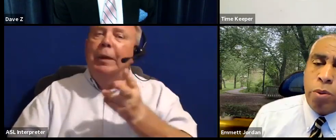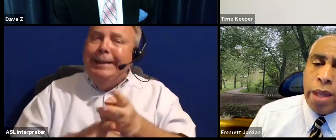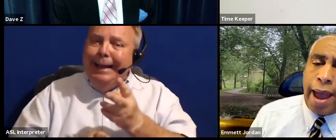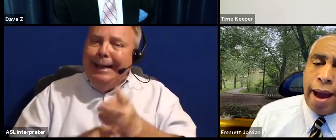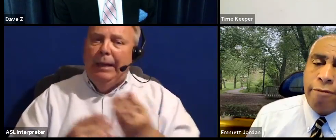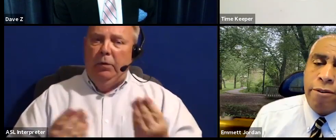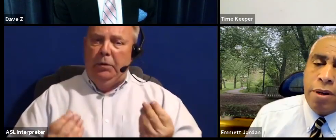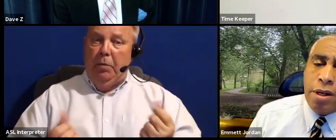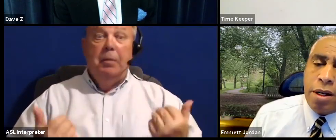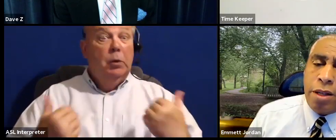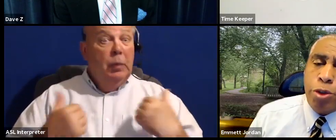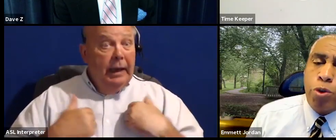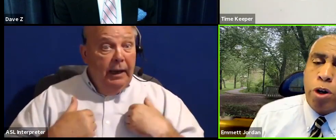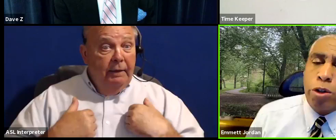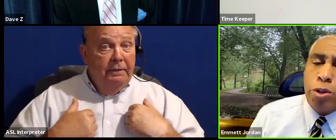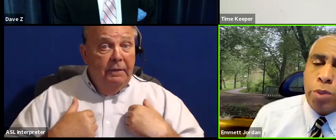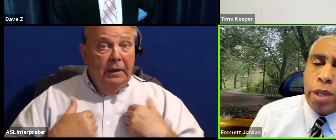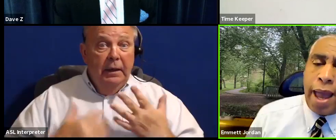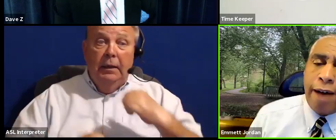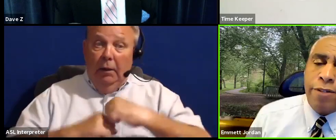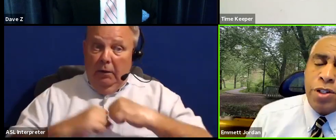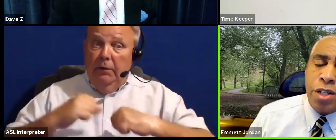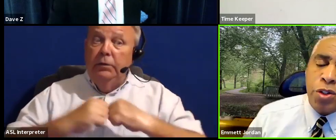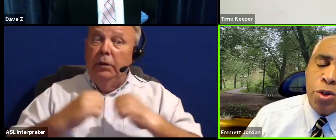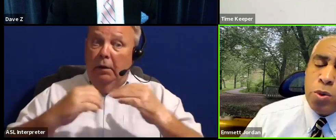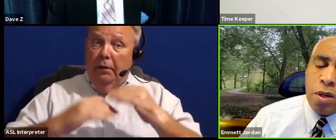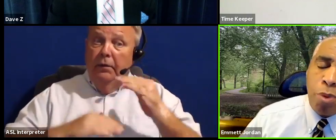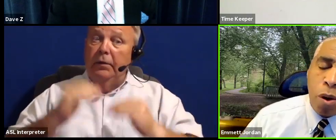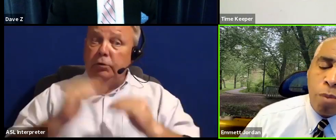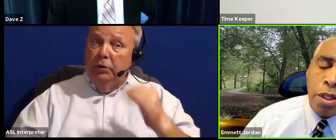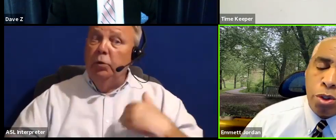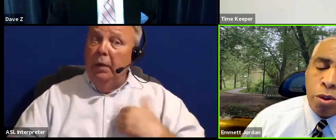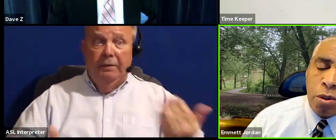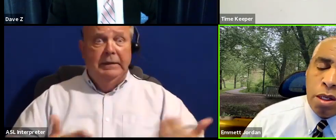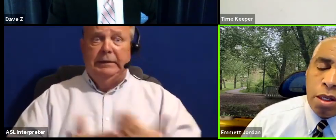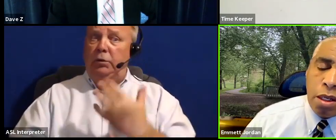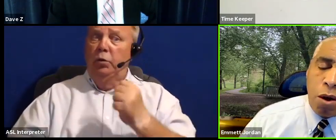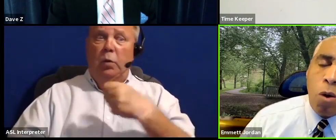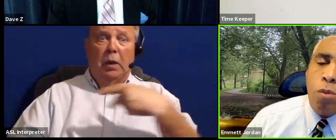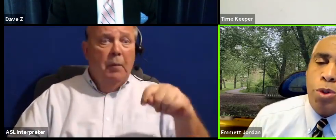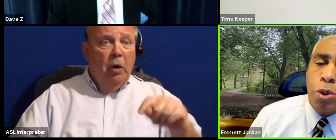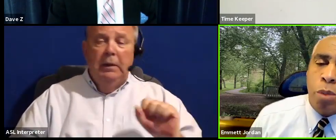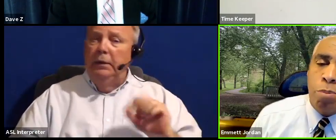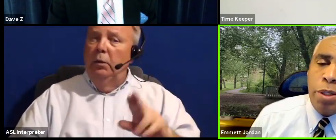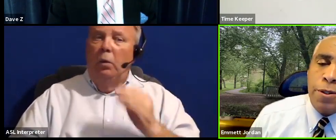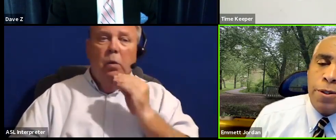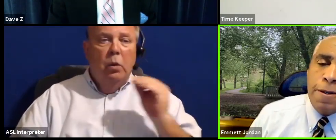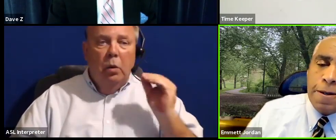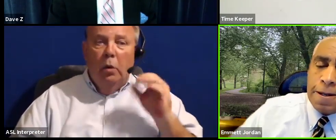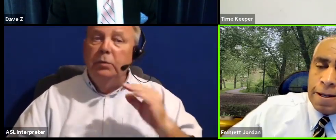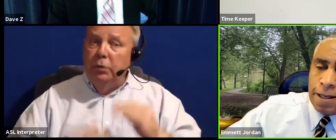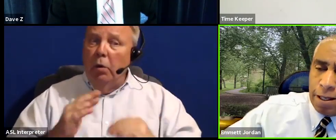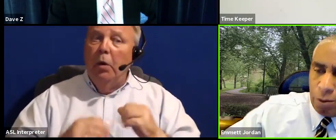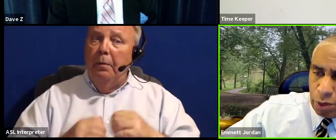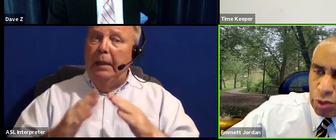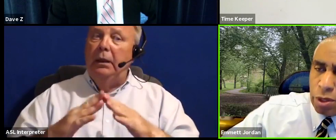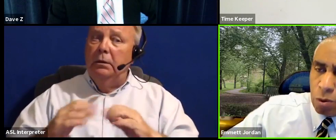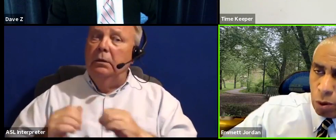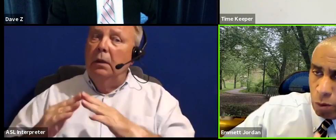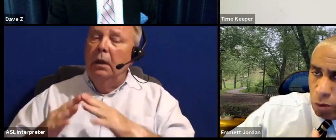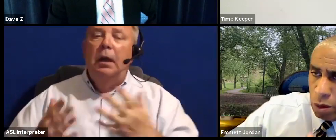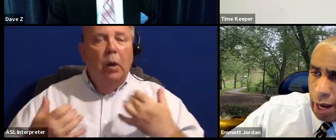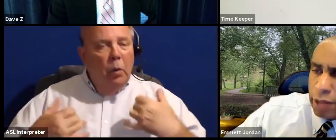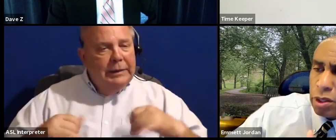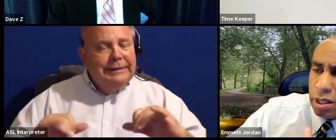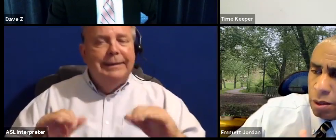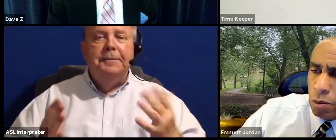property that we have, the structures that we have as new apartments or homes are built, we still,